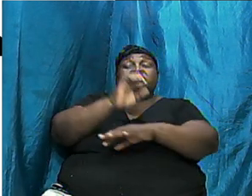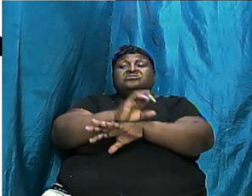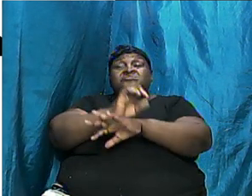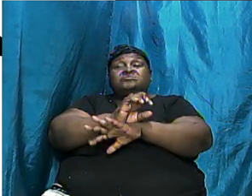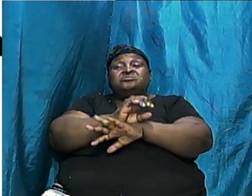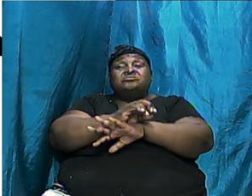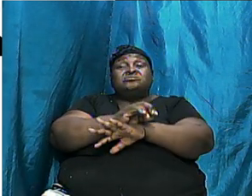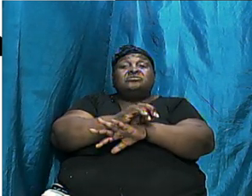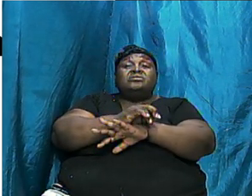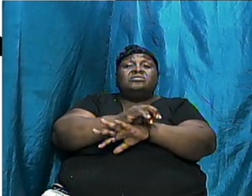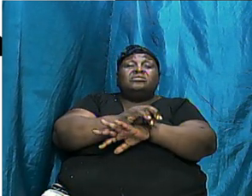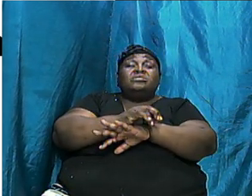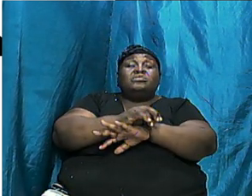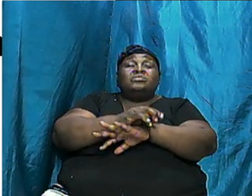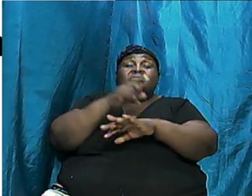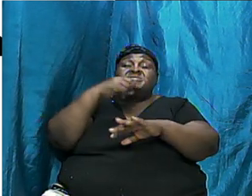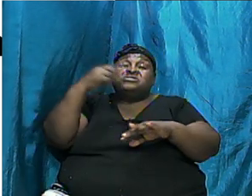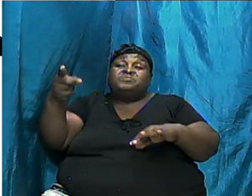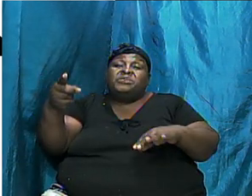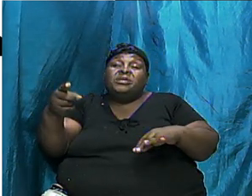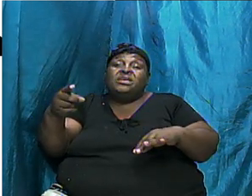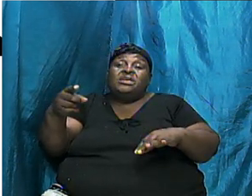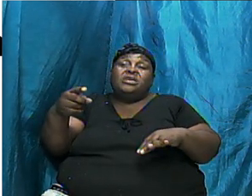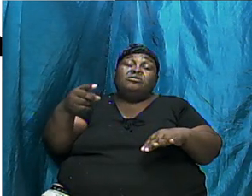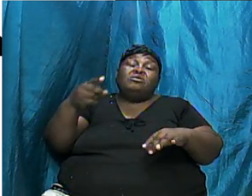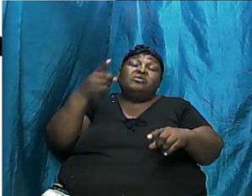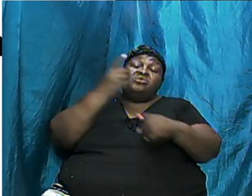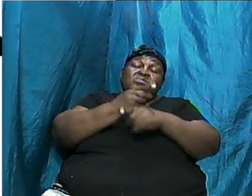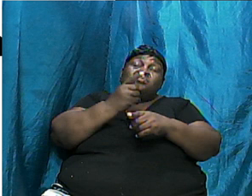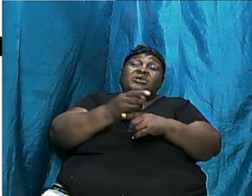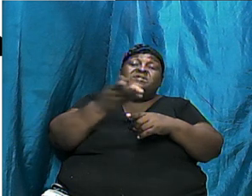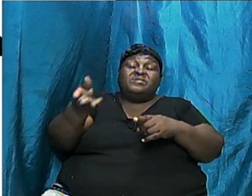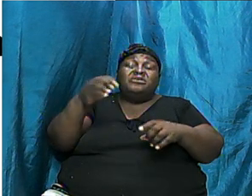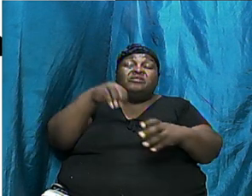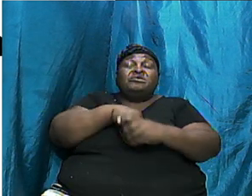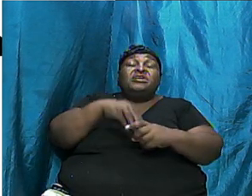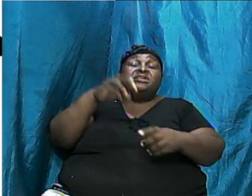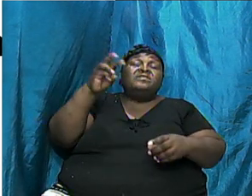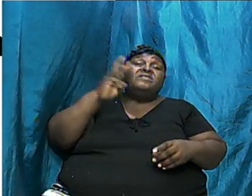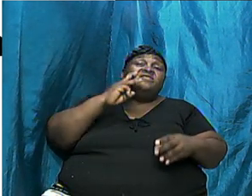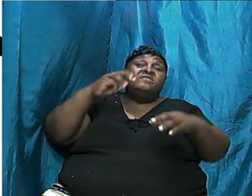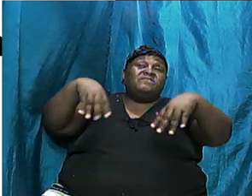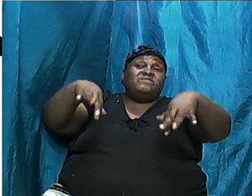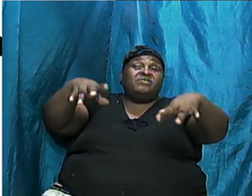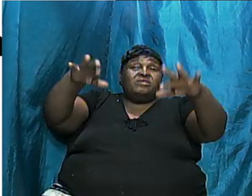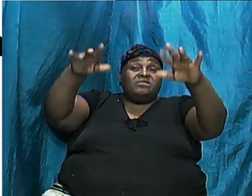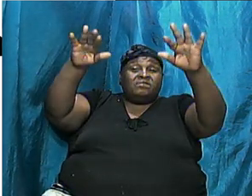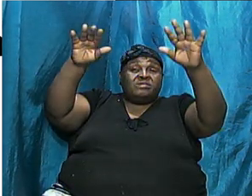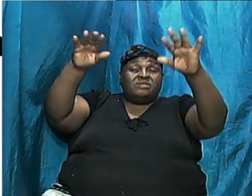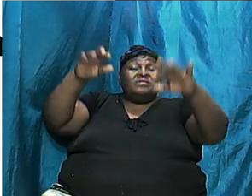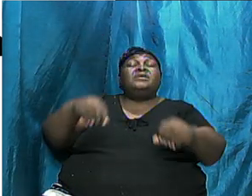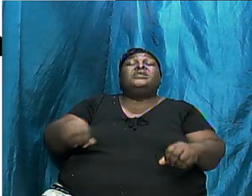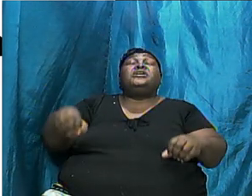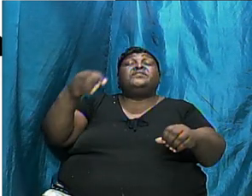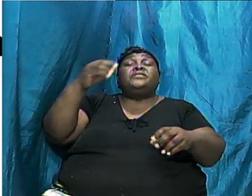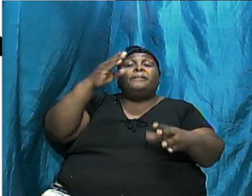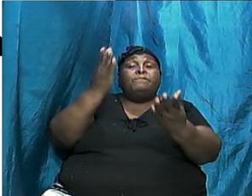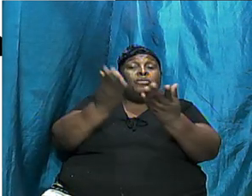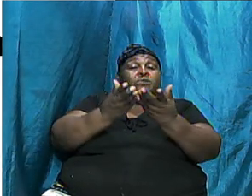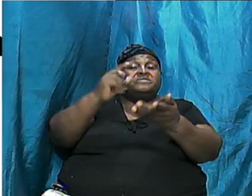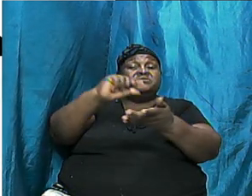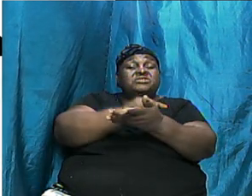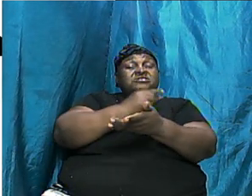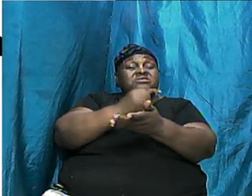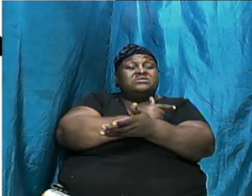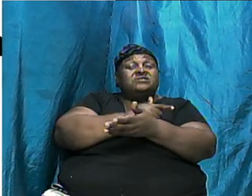prefigured right here in the flood, right here in the book of Genesis. And it